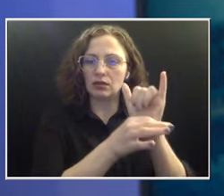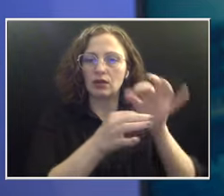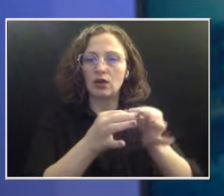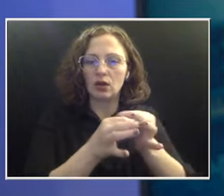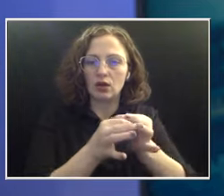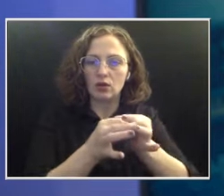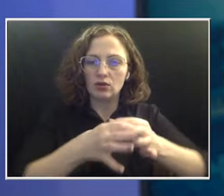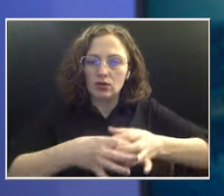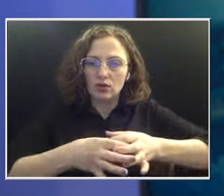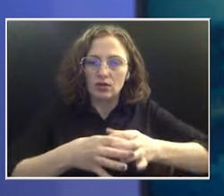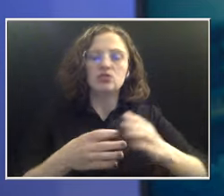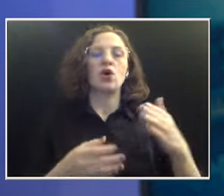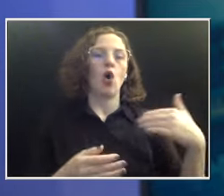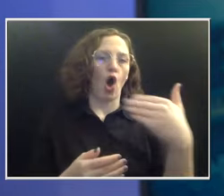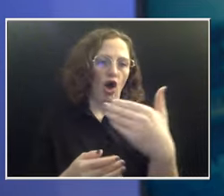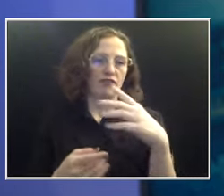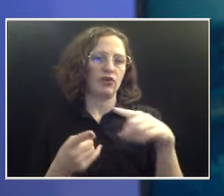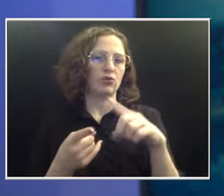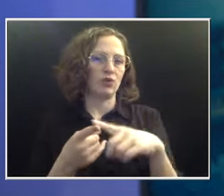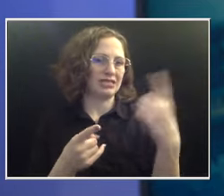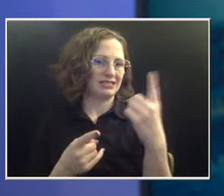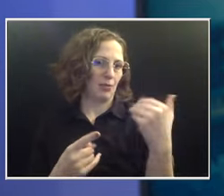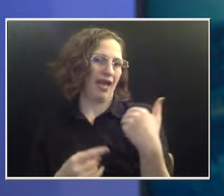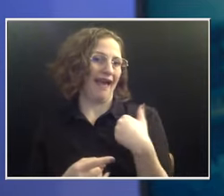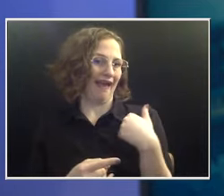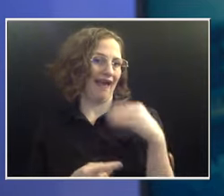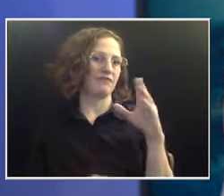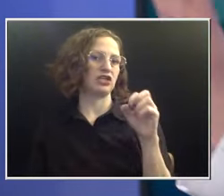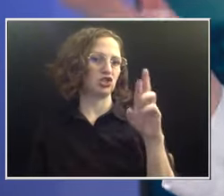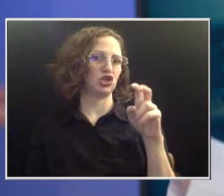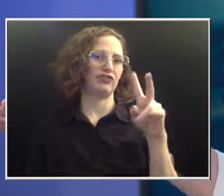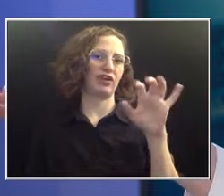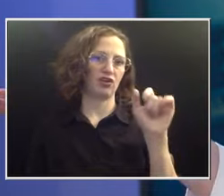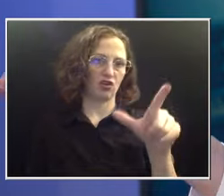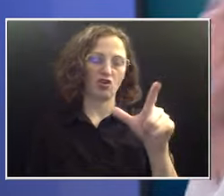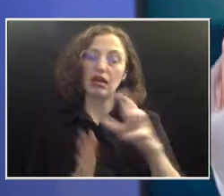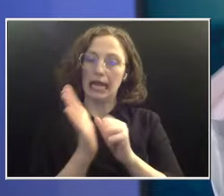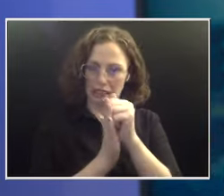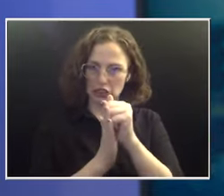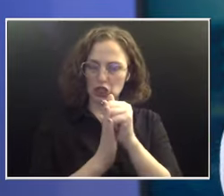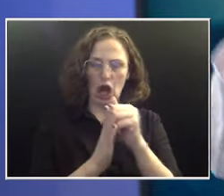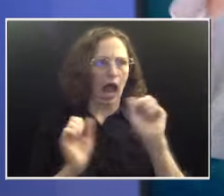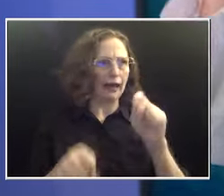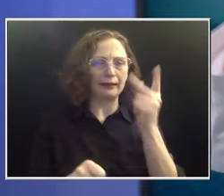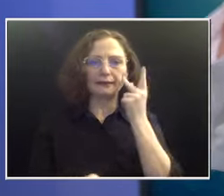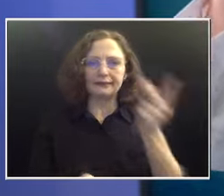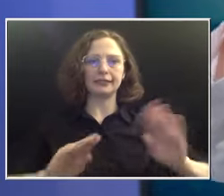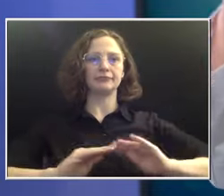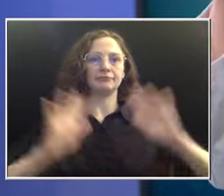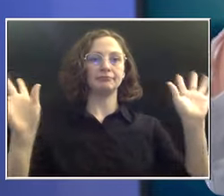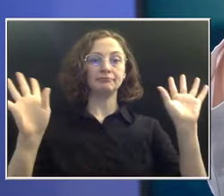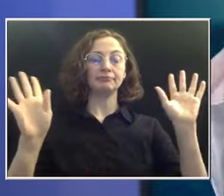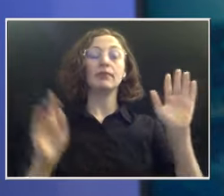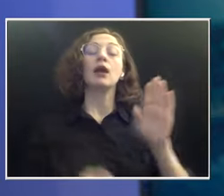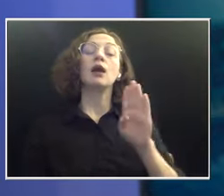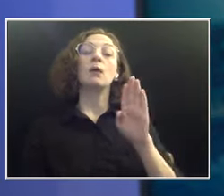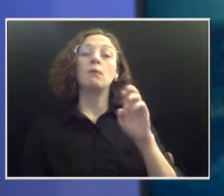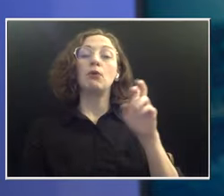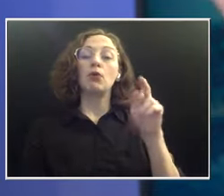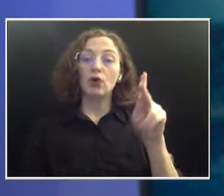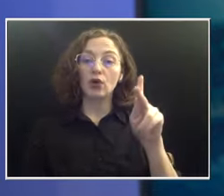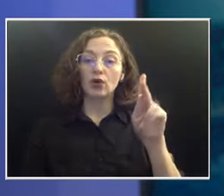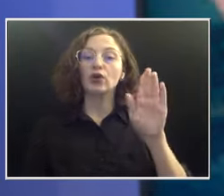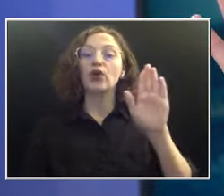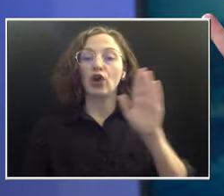see the cancer because it's on the face or the opening, and so you can see it growing. Brooke had a cancer that was actually up inside the cervix. So,